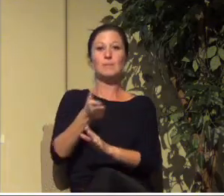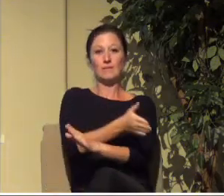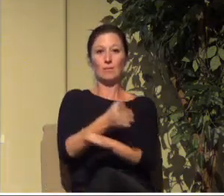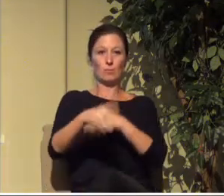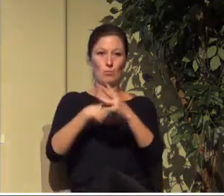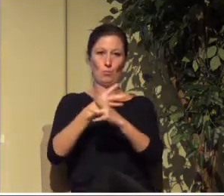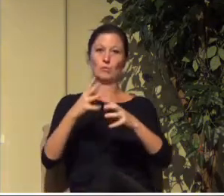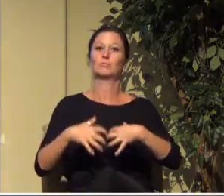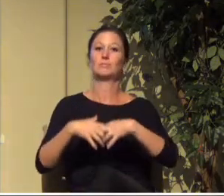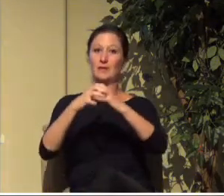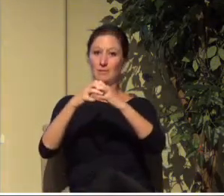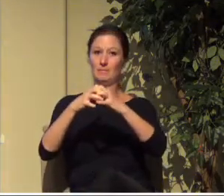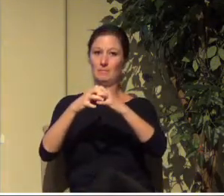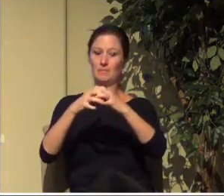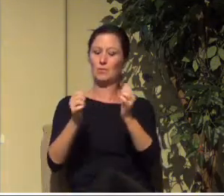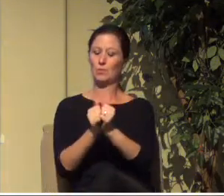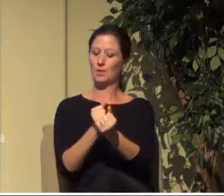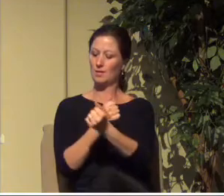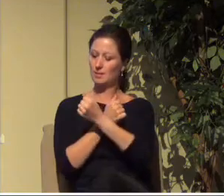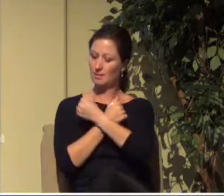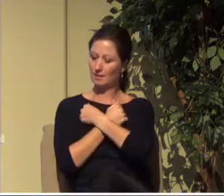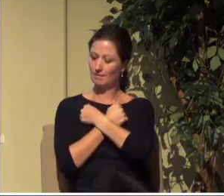going to do this and he did it in love.